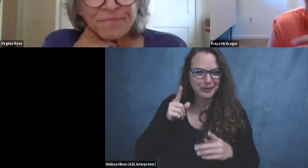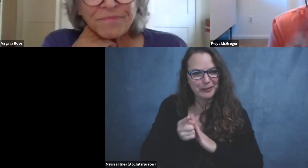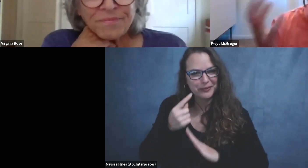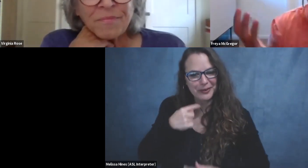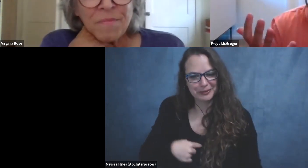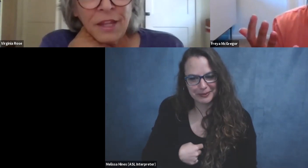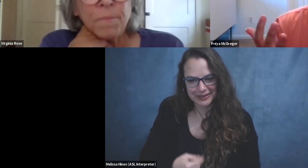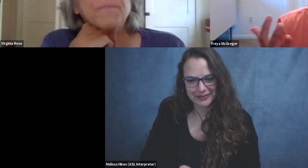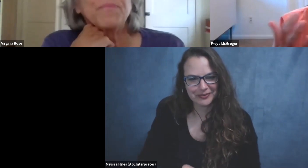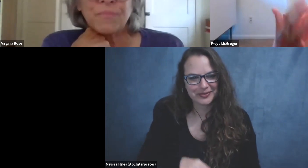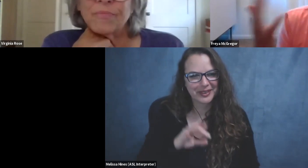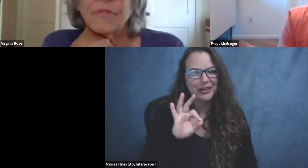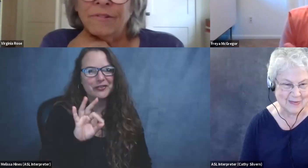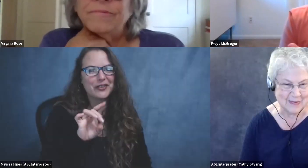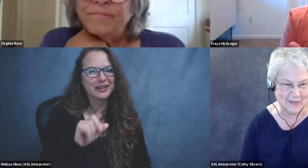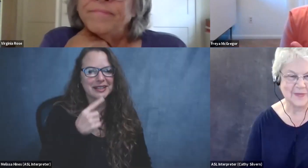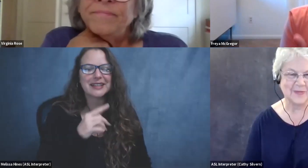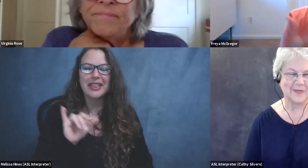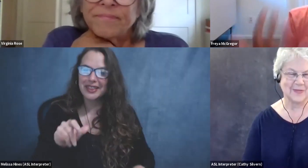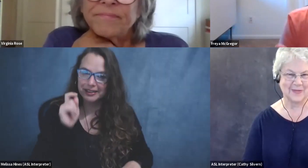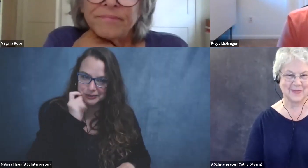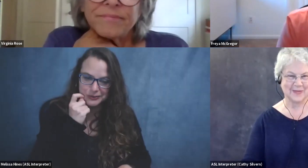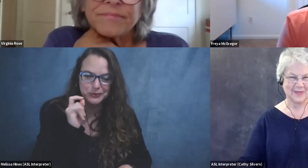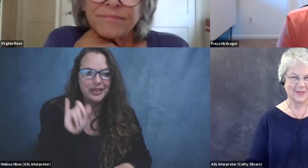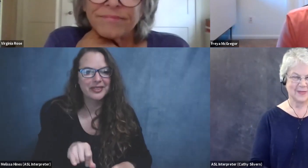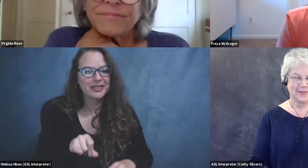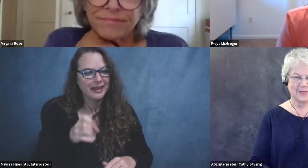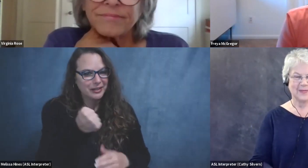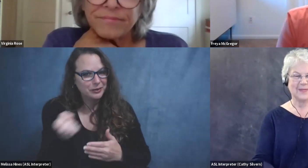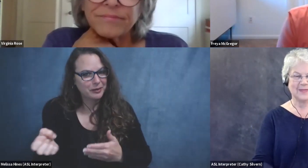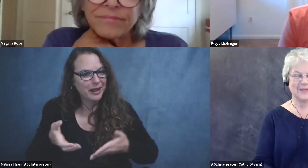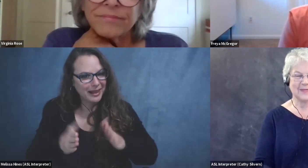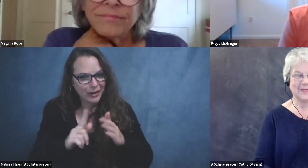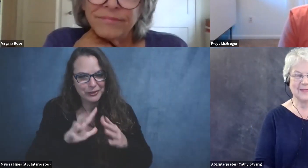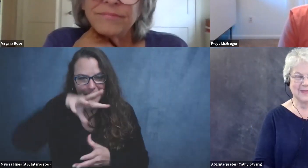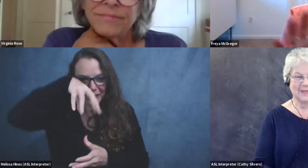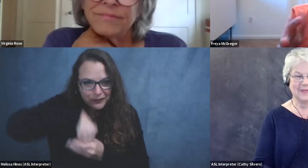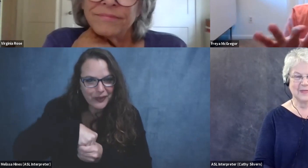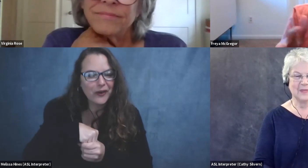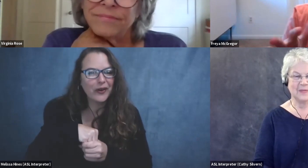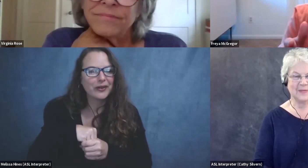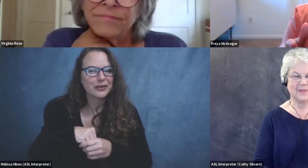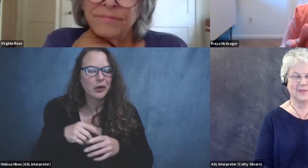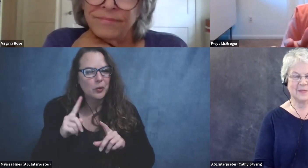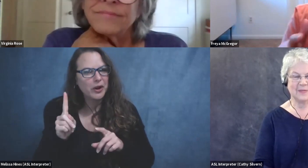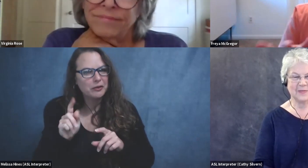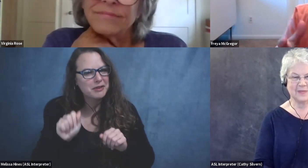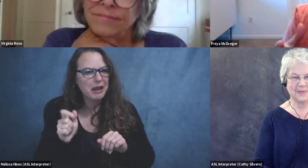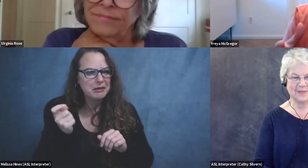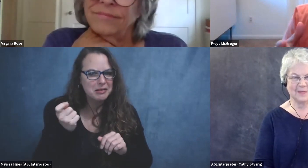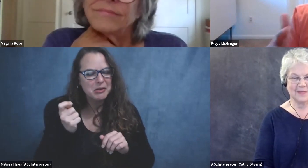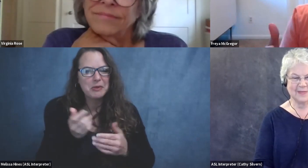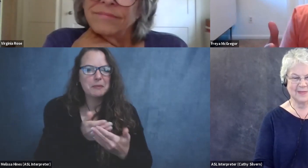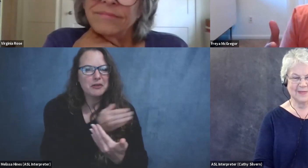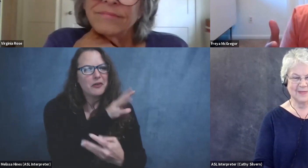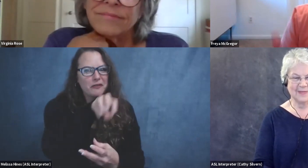the adaptive equipment sort of allowed you to participate in a way that you kind of could a little bit before, but not